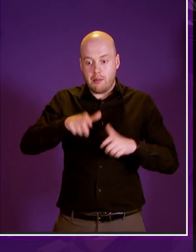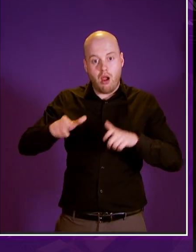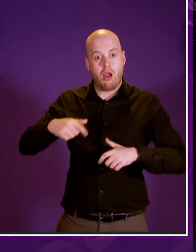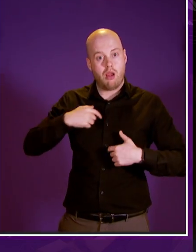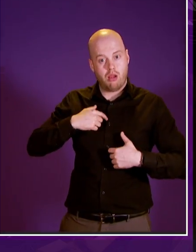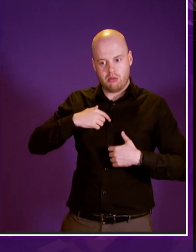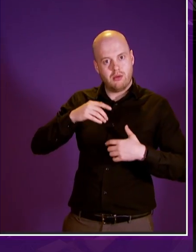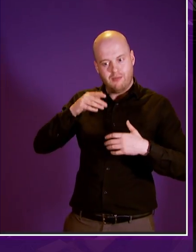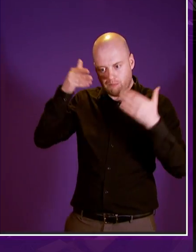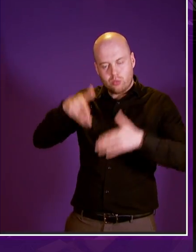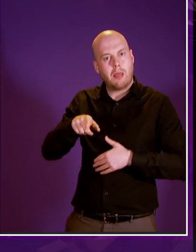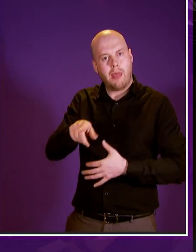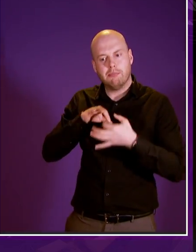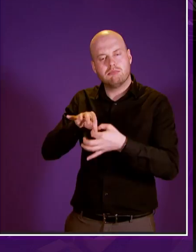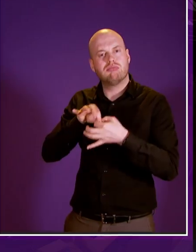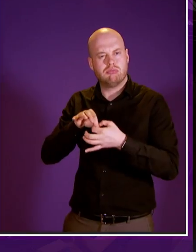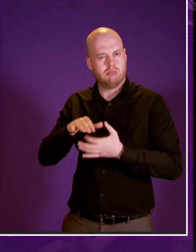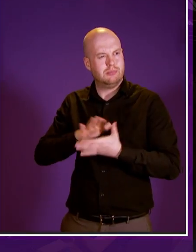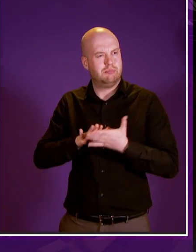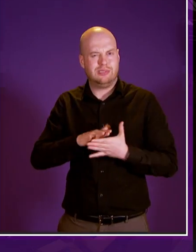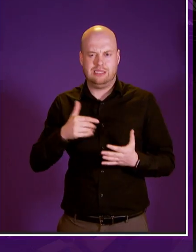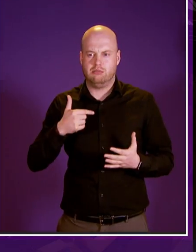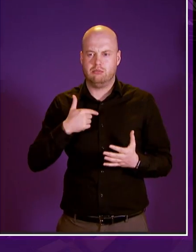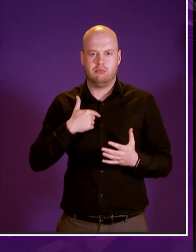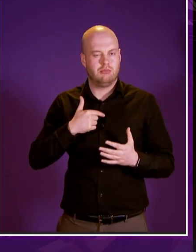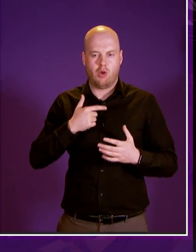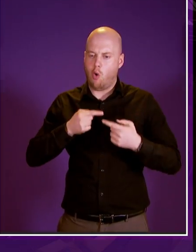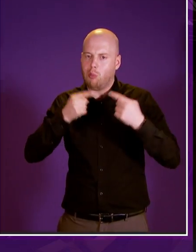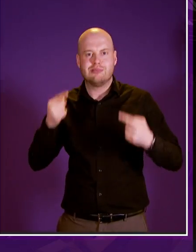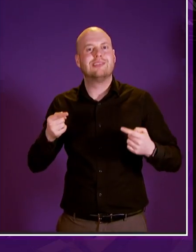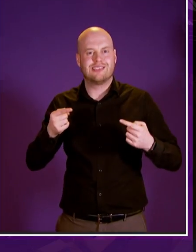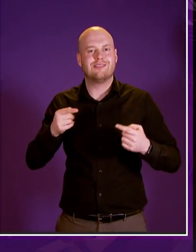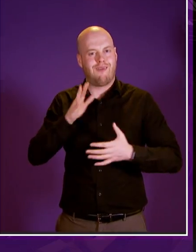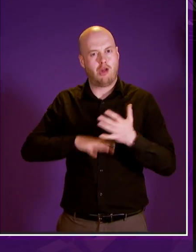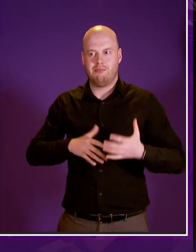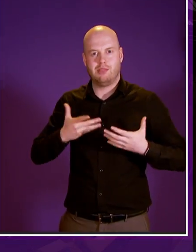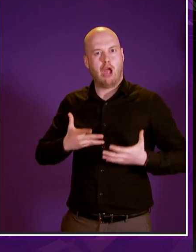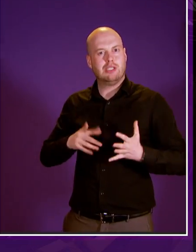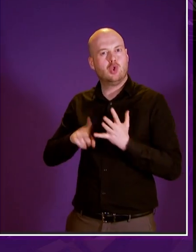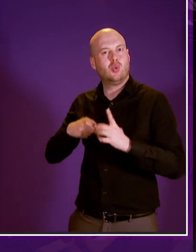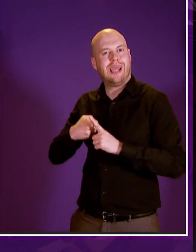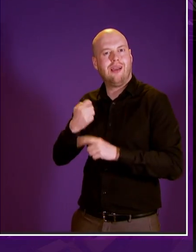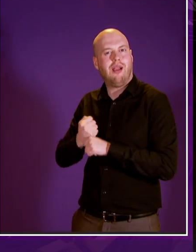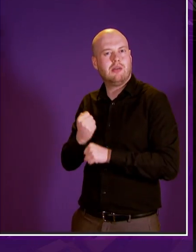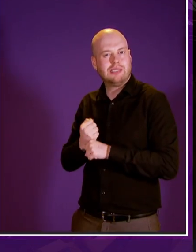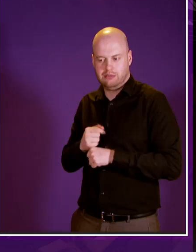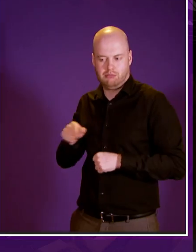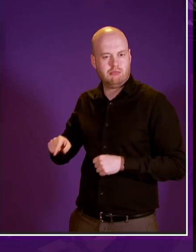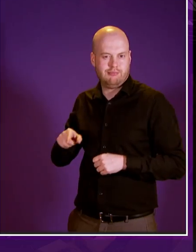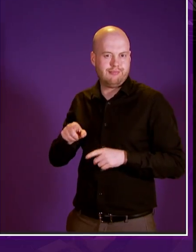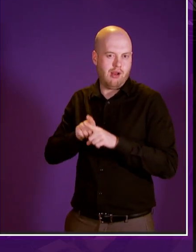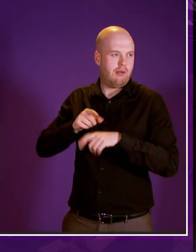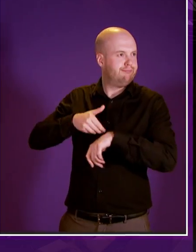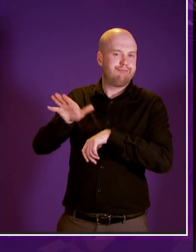policy we're taking a definitive step away from the approach that has currently been taken by the uk government and while the uk